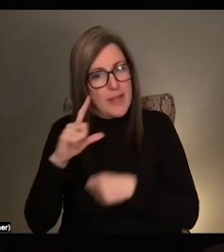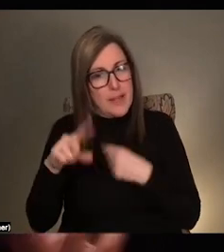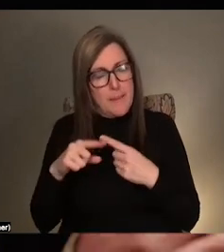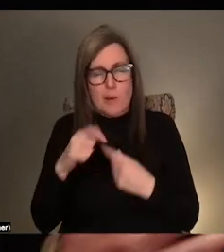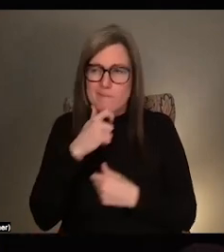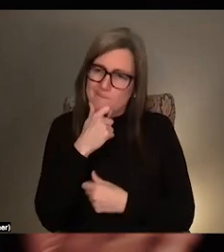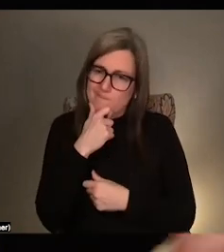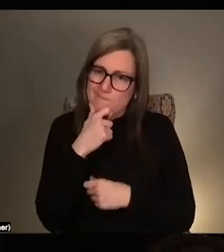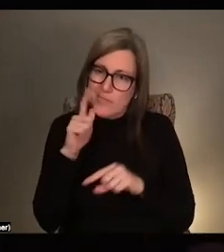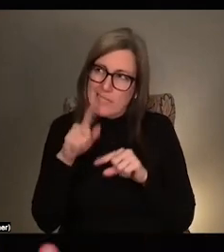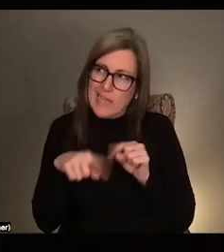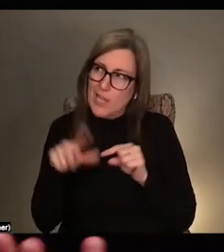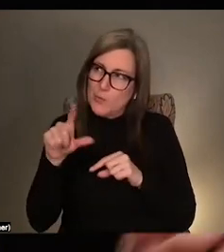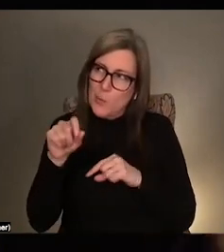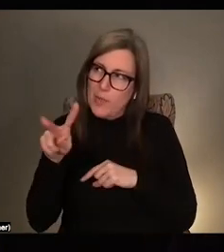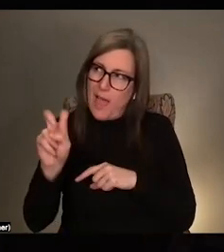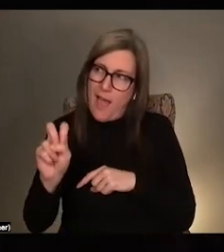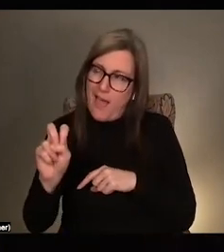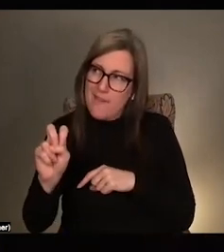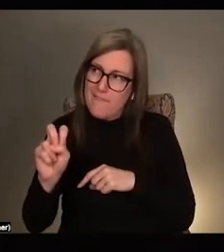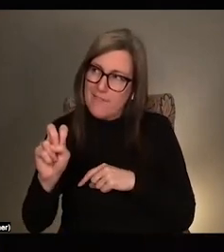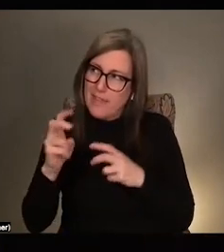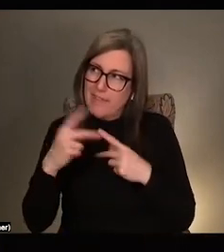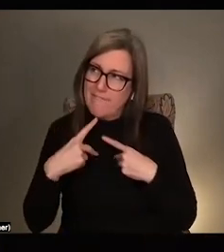we like literally can't be in physical space together.